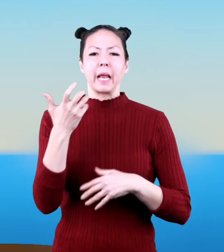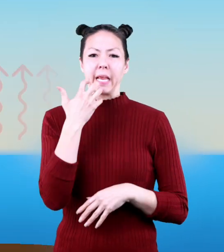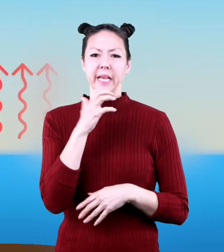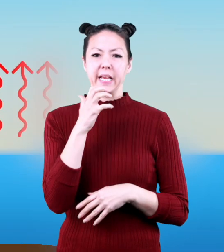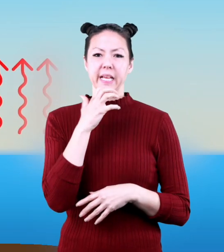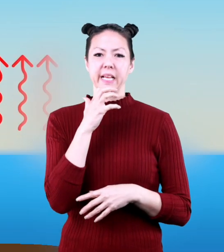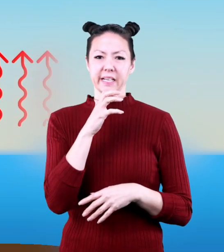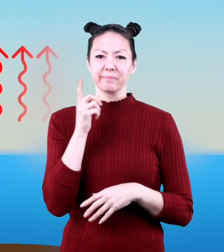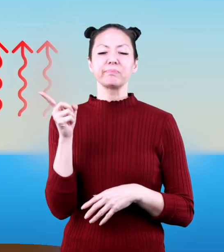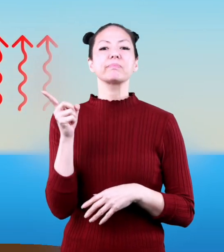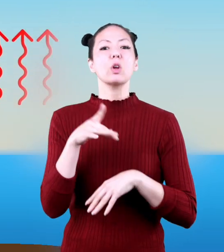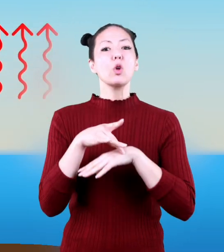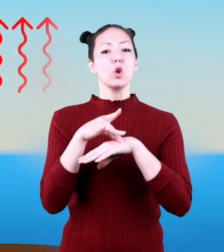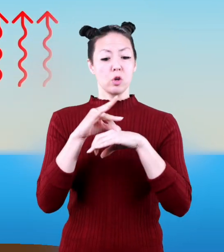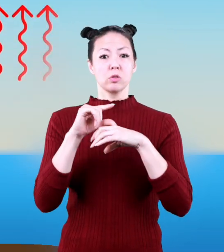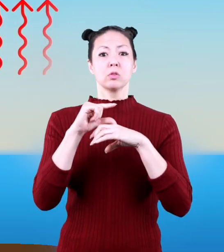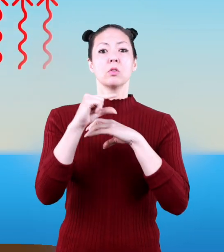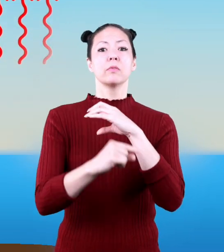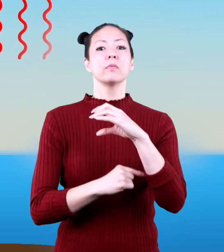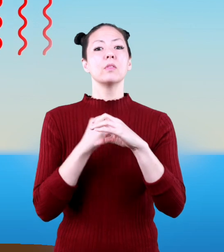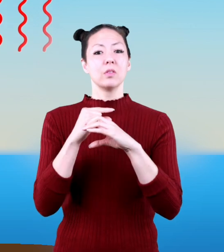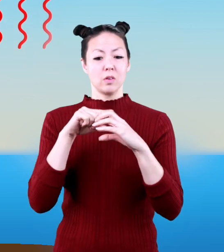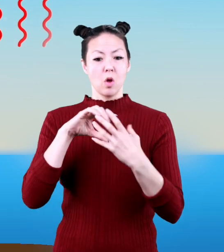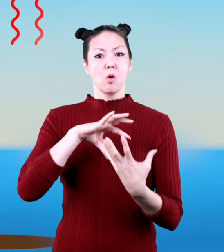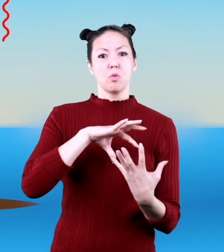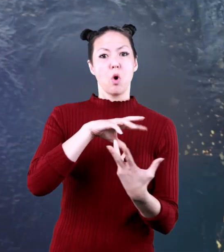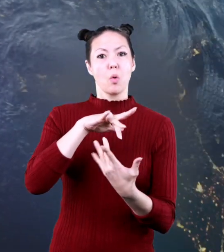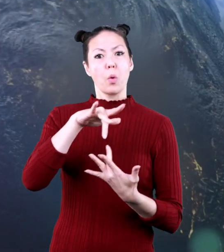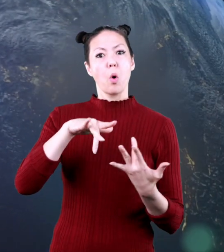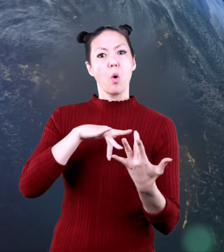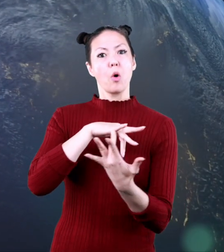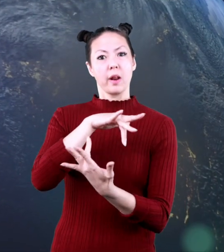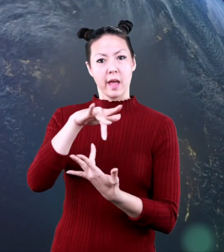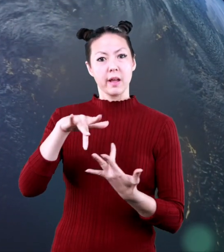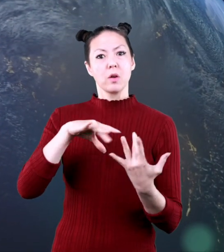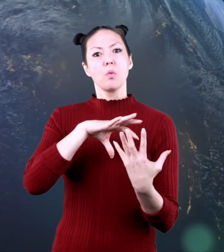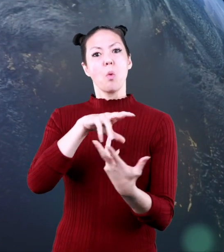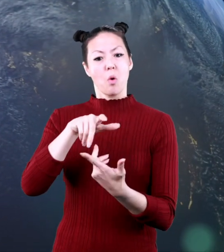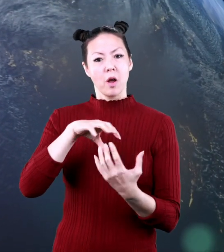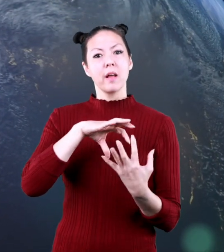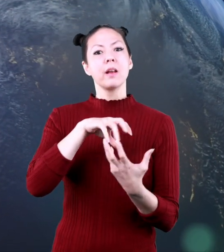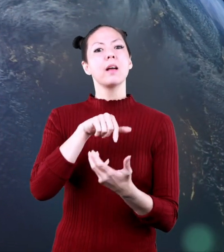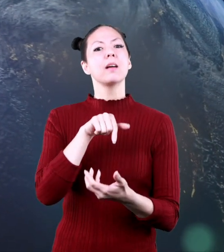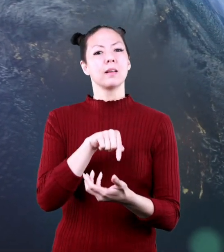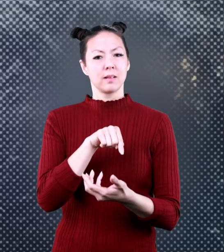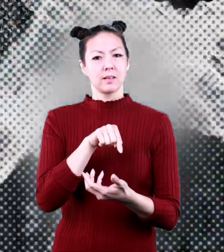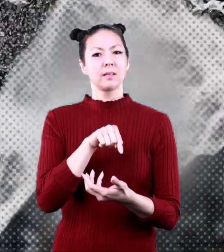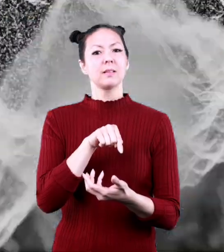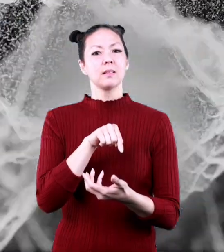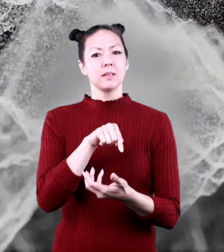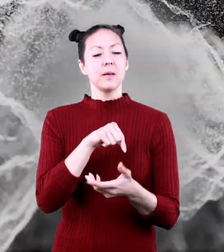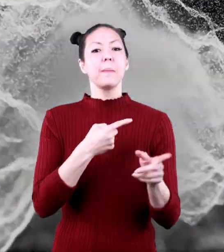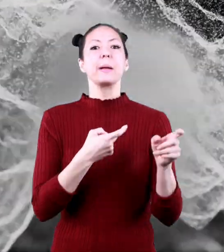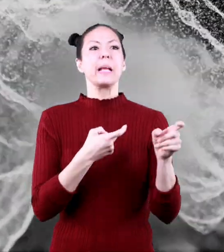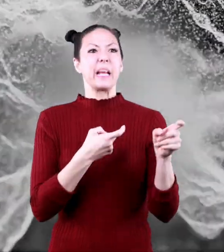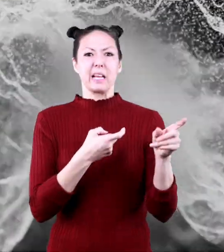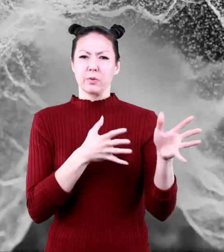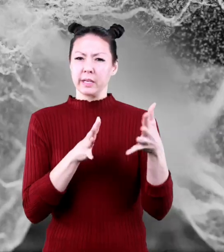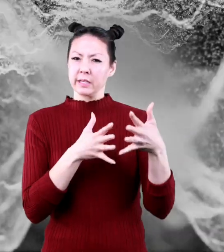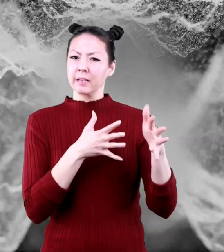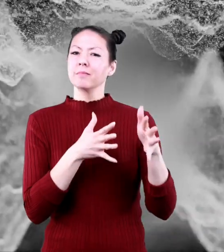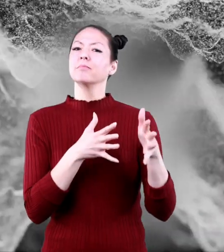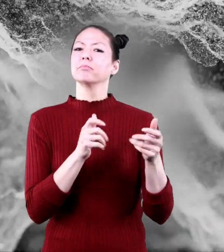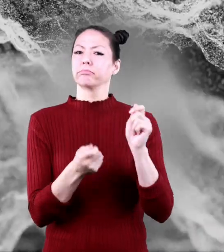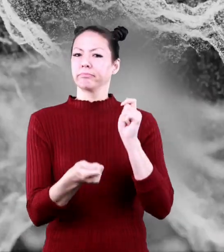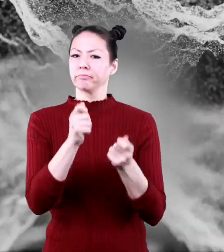affected by the heating of the earth's surface and the rotation of the earth. The speed of wind